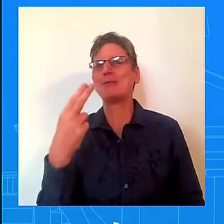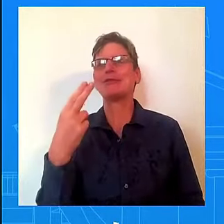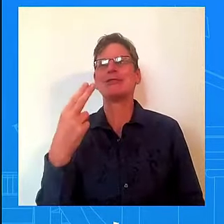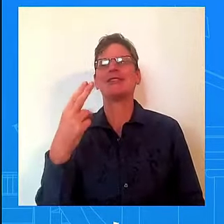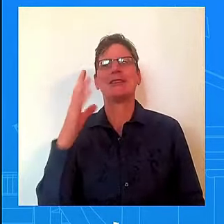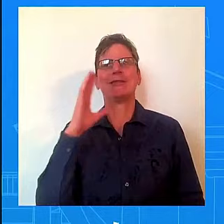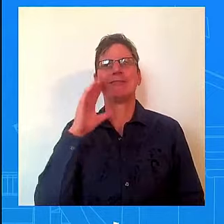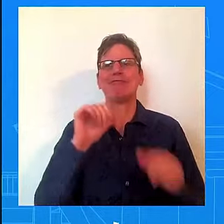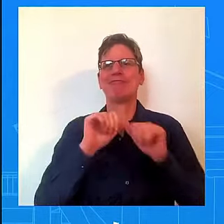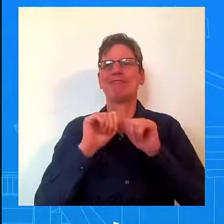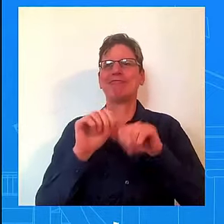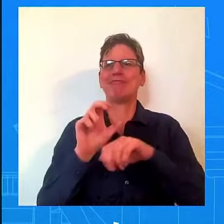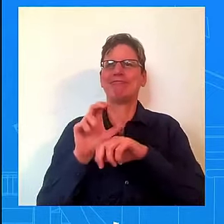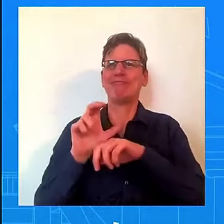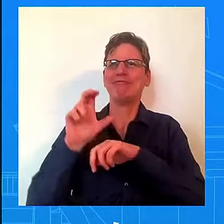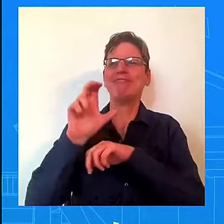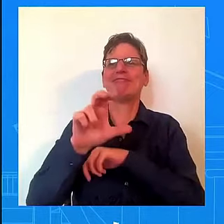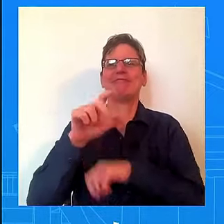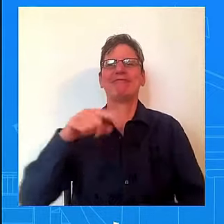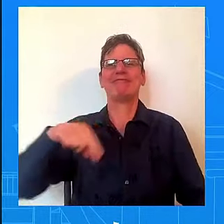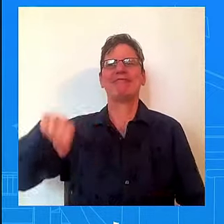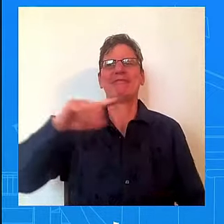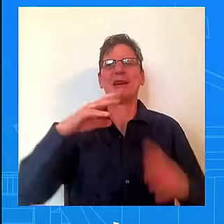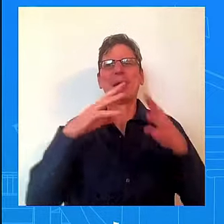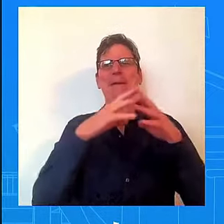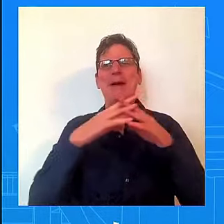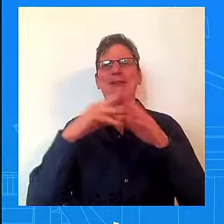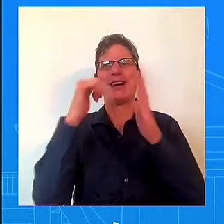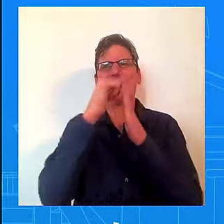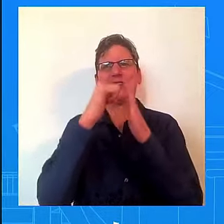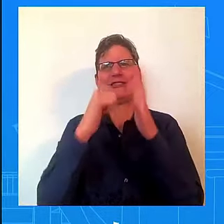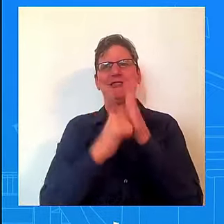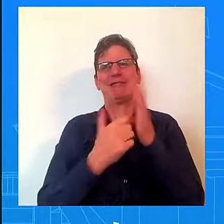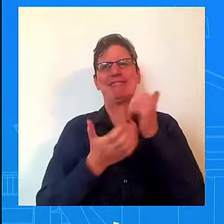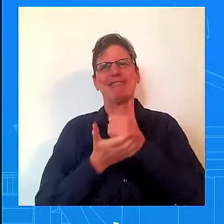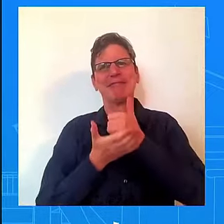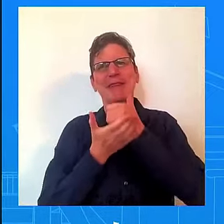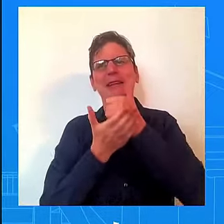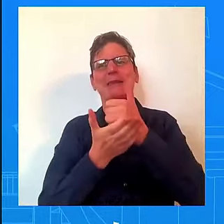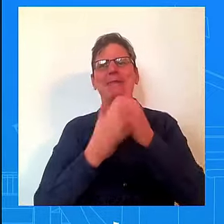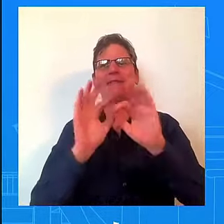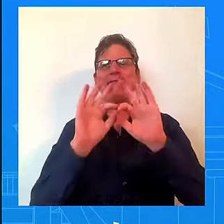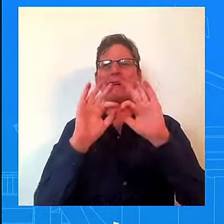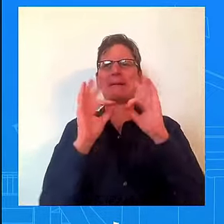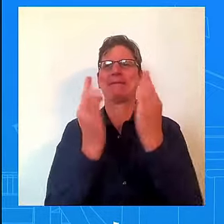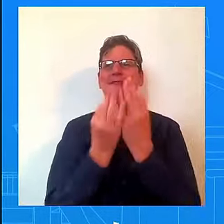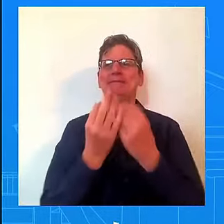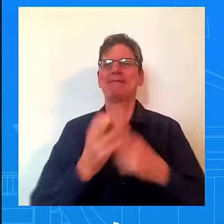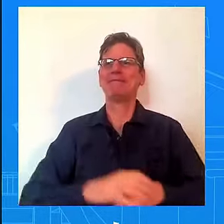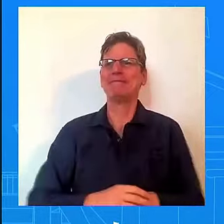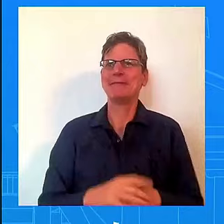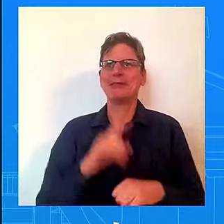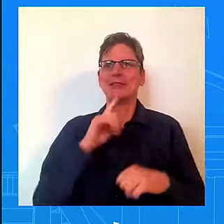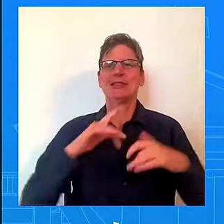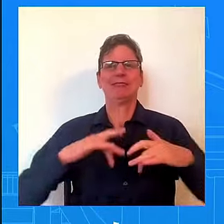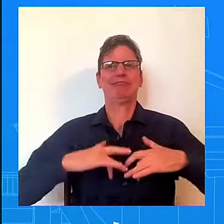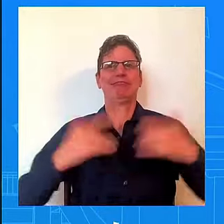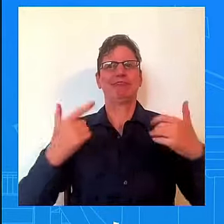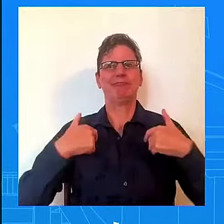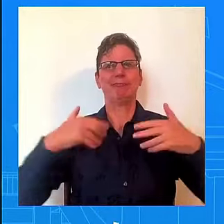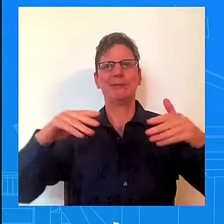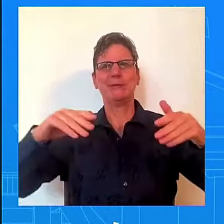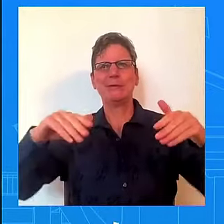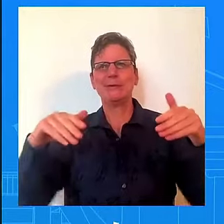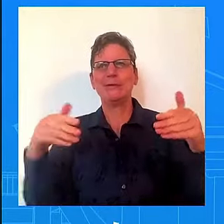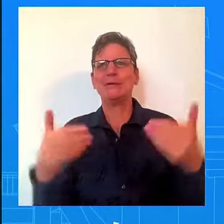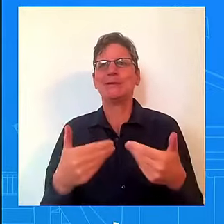more prosperous future for families. And now, I am thrilled to introduce Secretary Tom Perez, former Secretary of the Department of Labor,